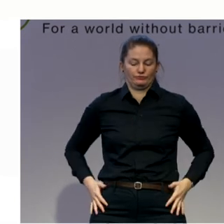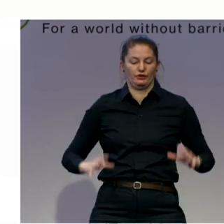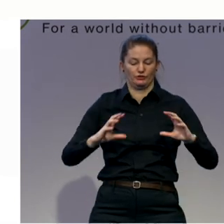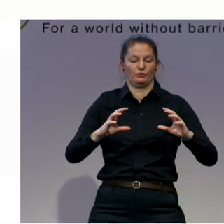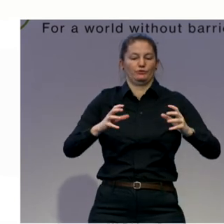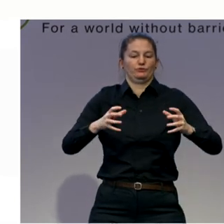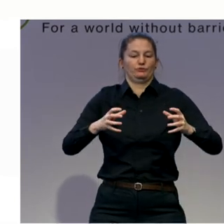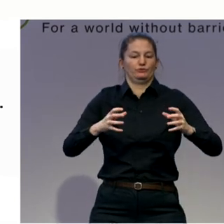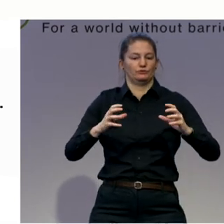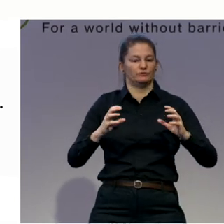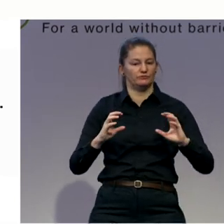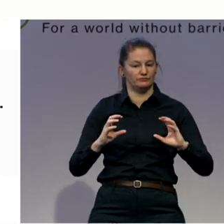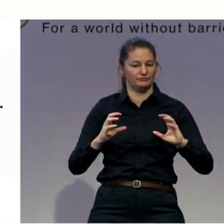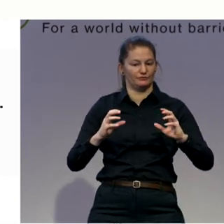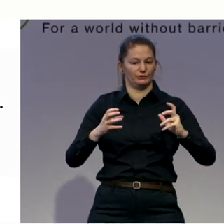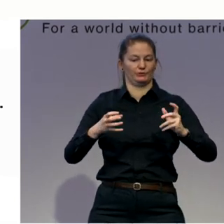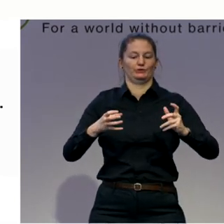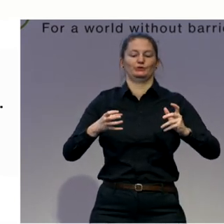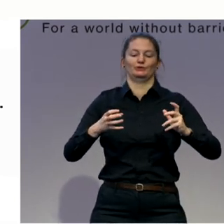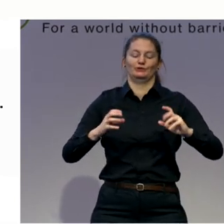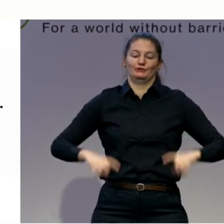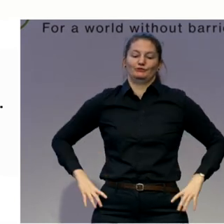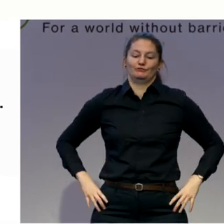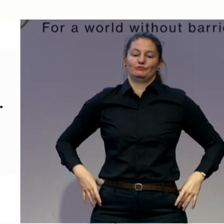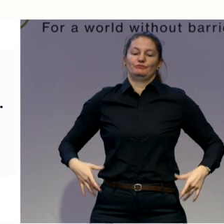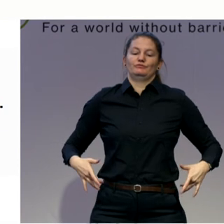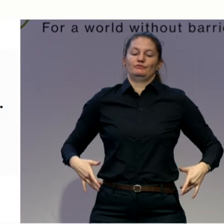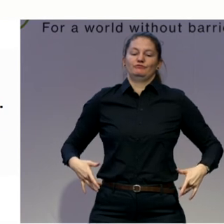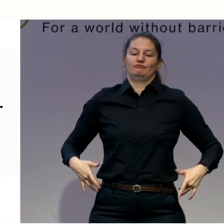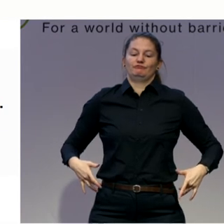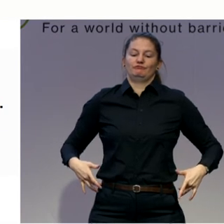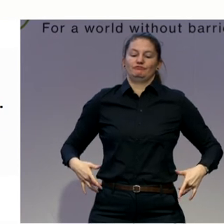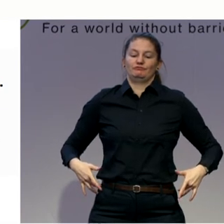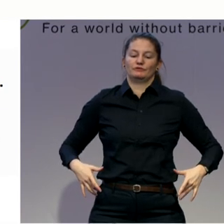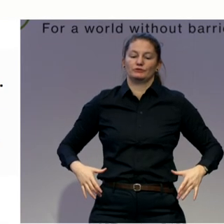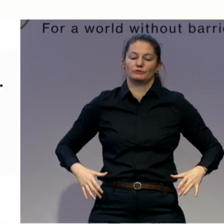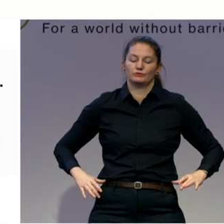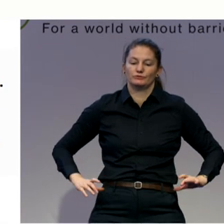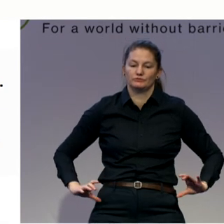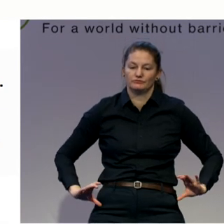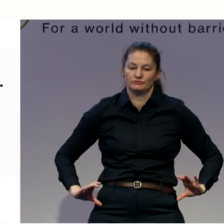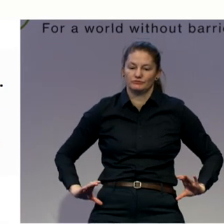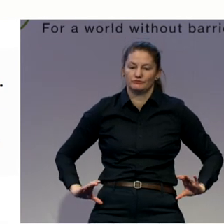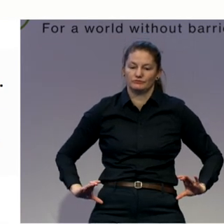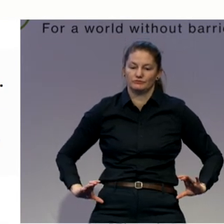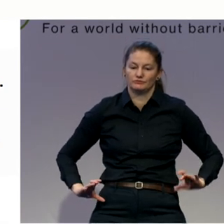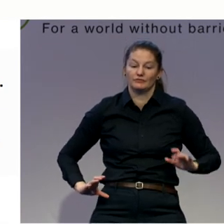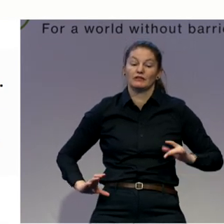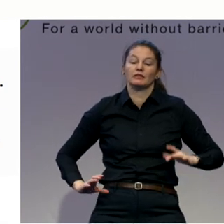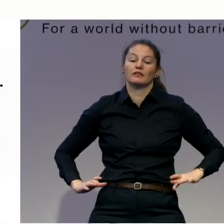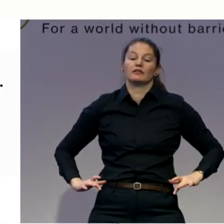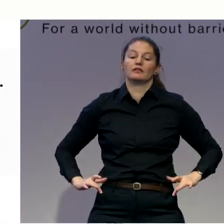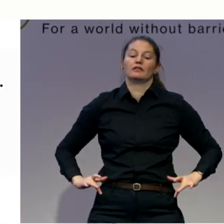And then away from your chair. And then come back to the middle. You feel now relaxed. You you are now tall.